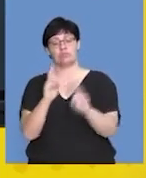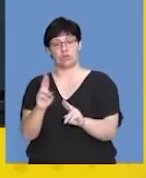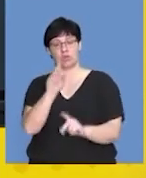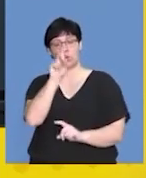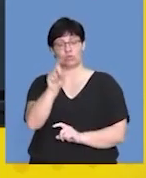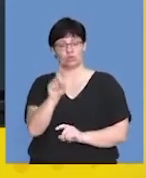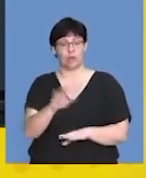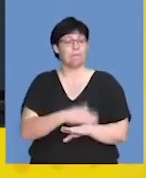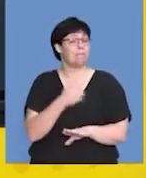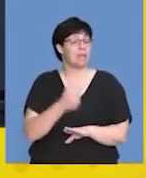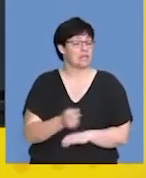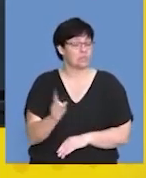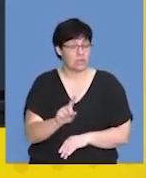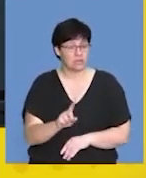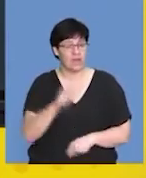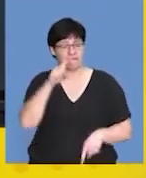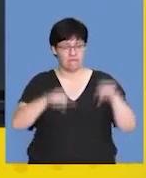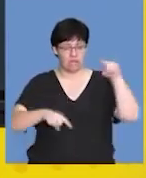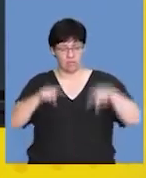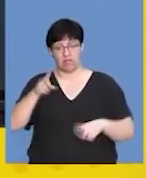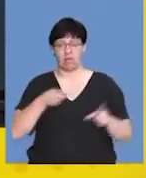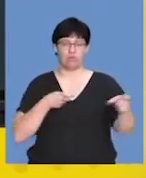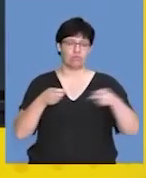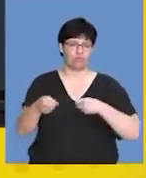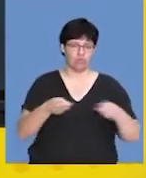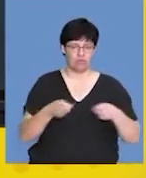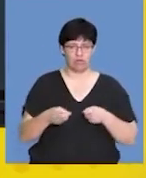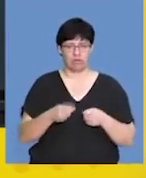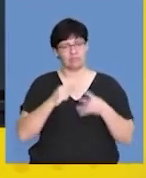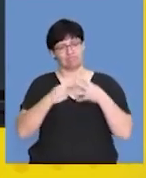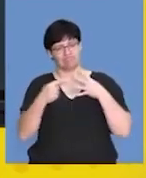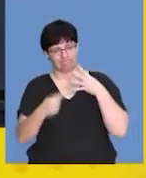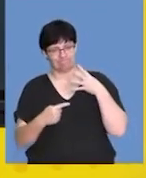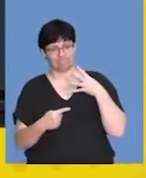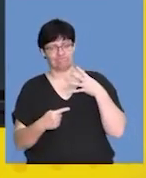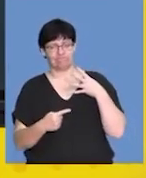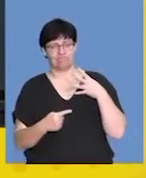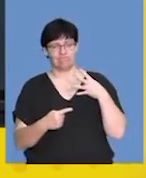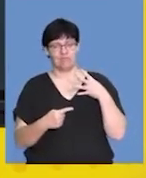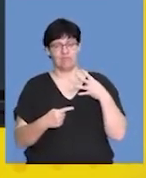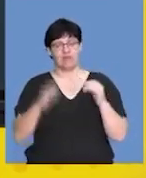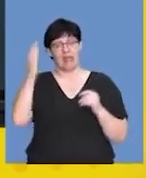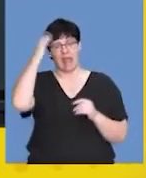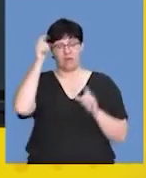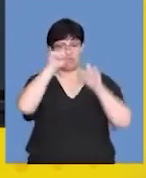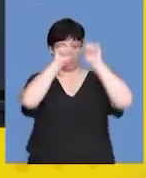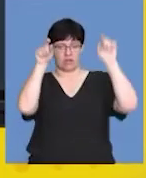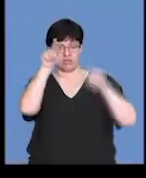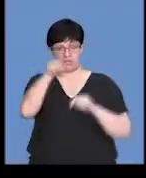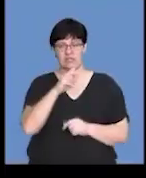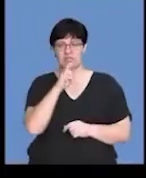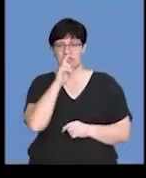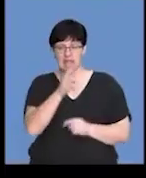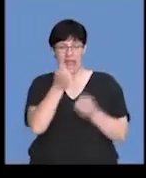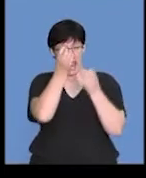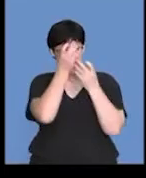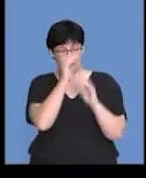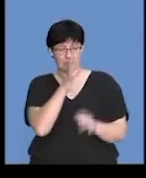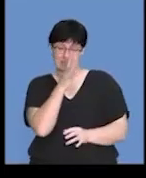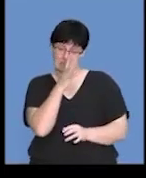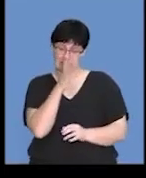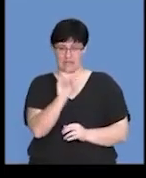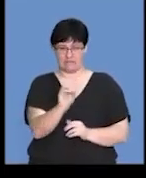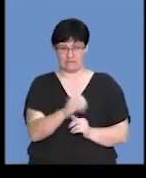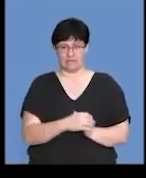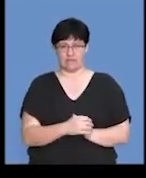questions based on the variables, the control, or write a heading for the graph. And if we look at this, there's lots of information on this